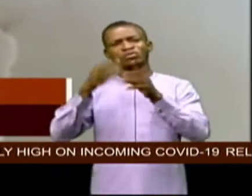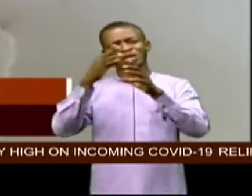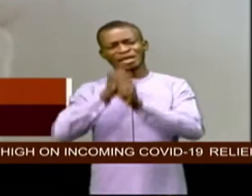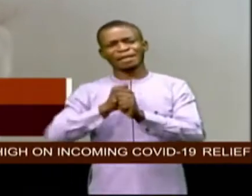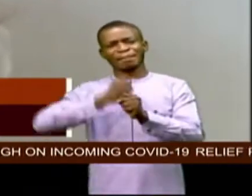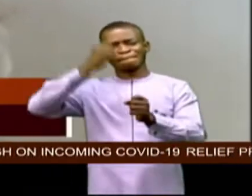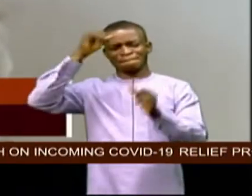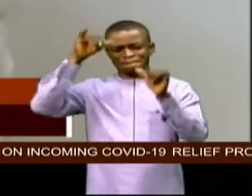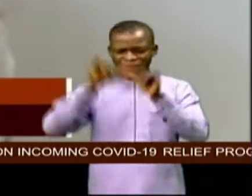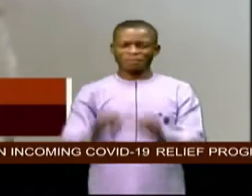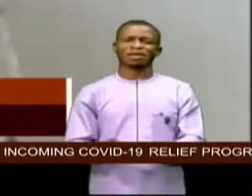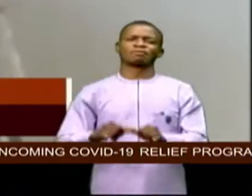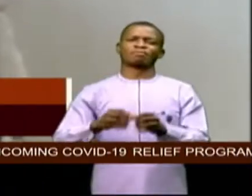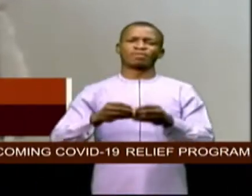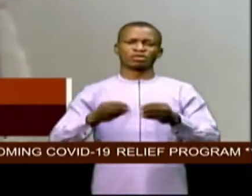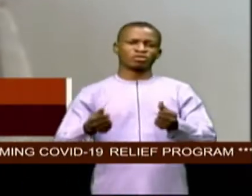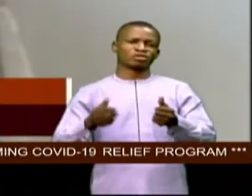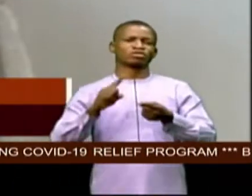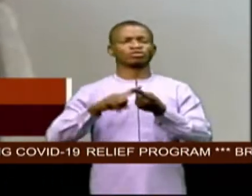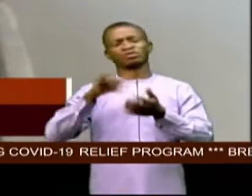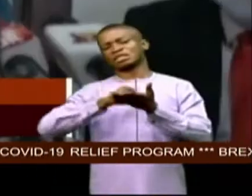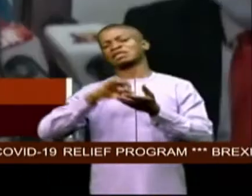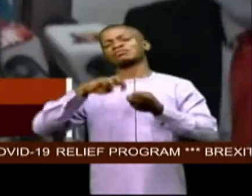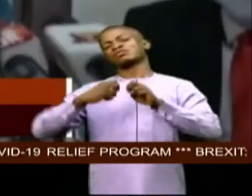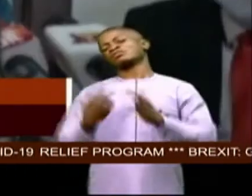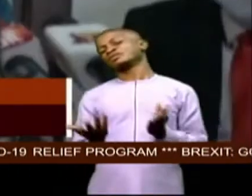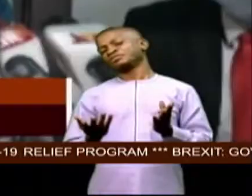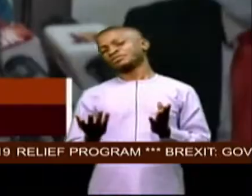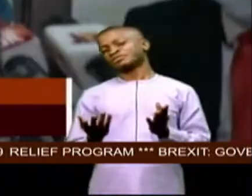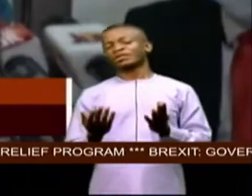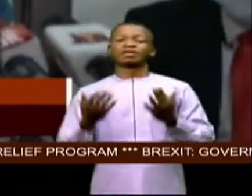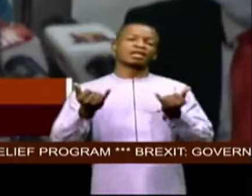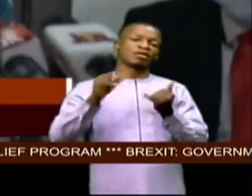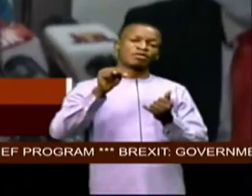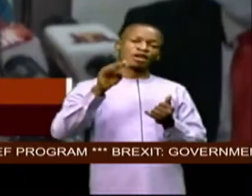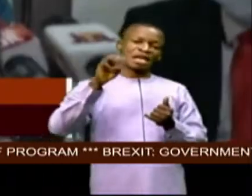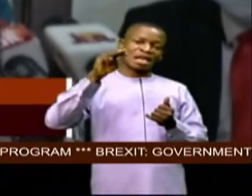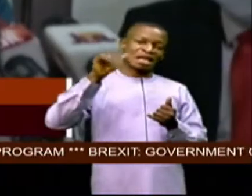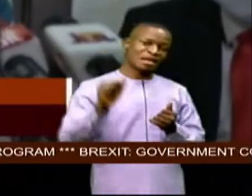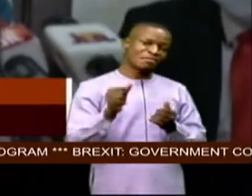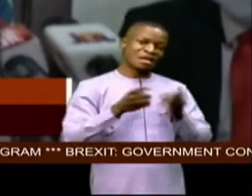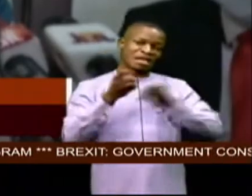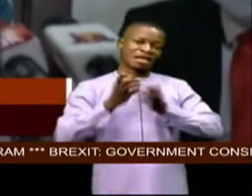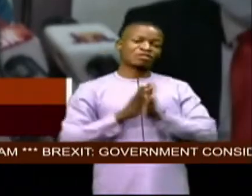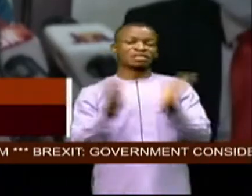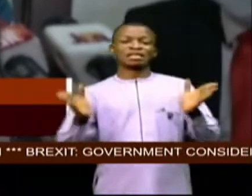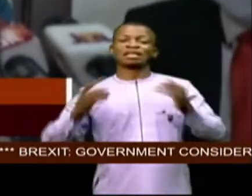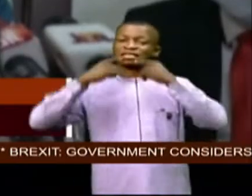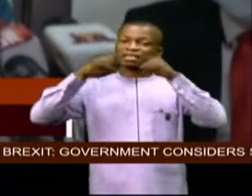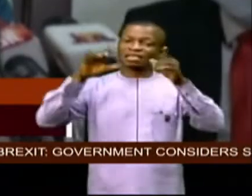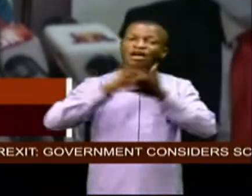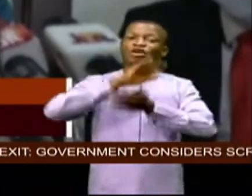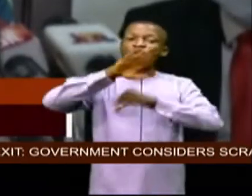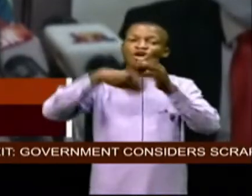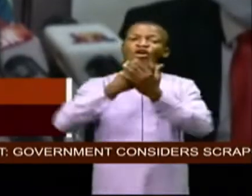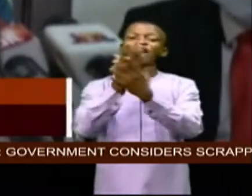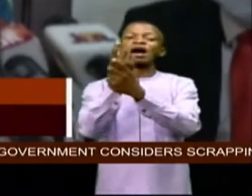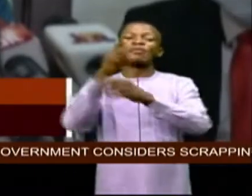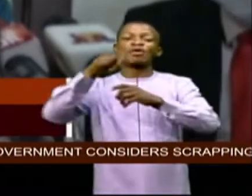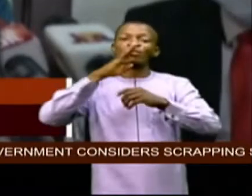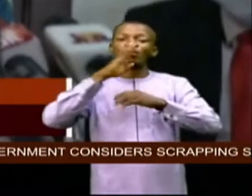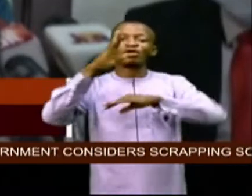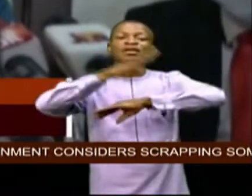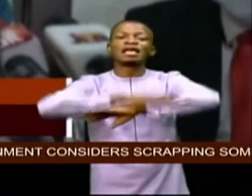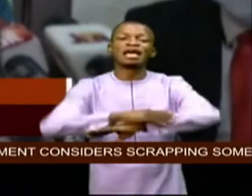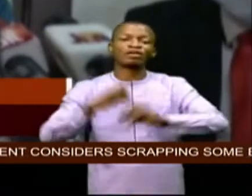solutions to the incident these the nema director general says all hands must be on deck to